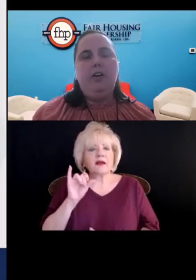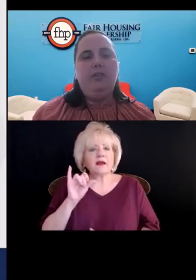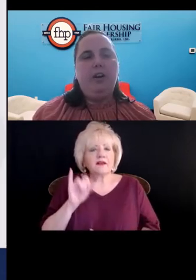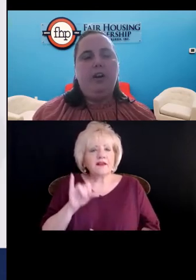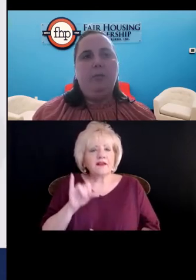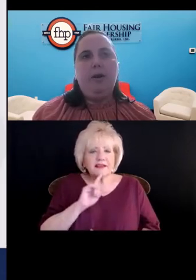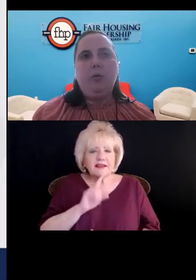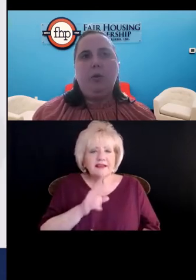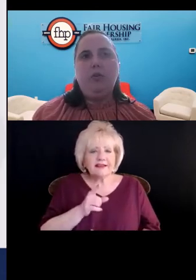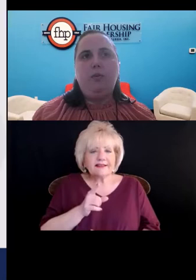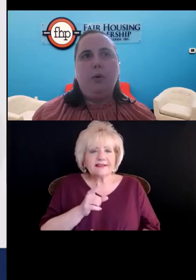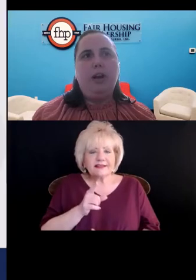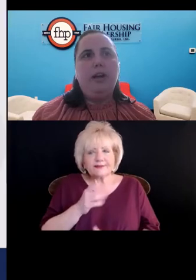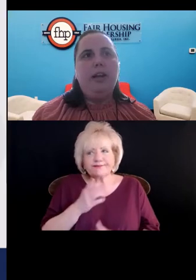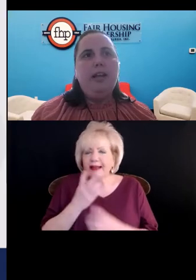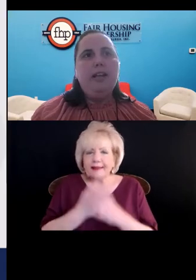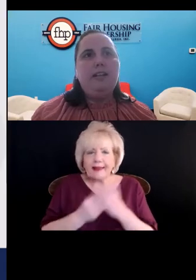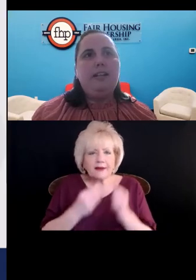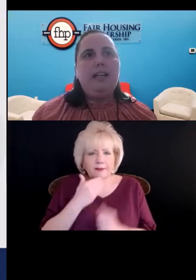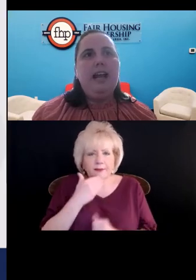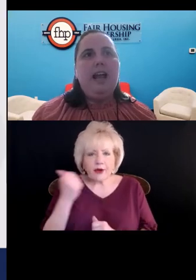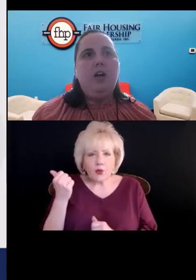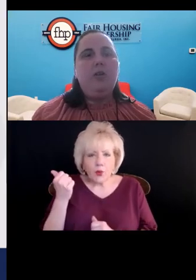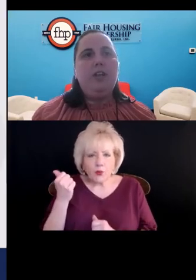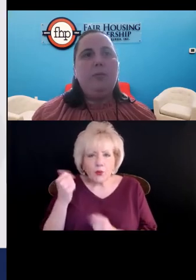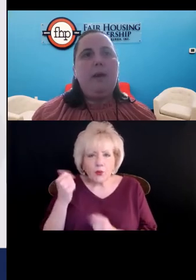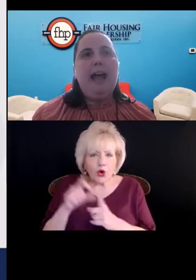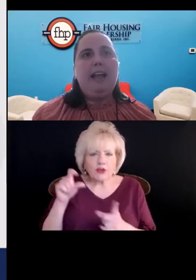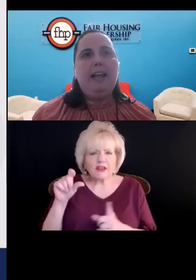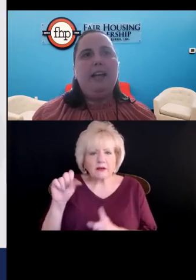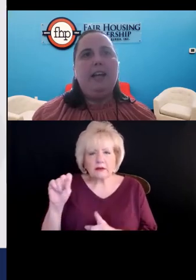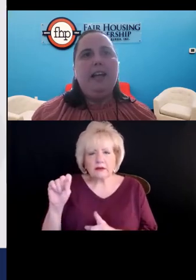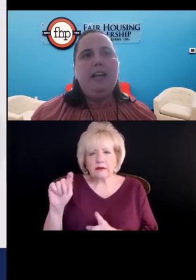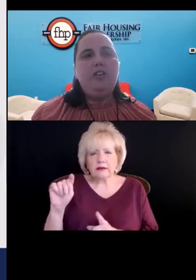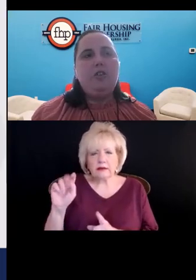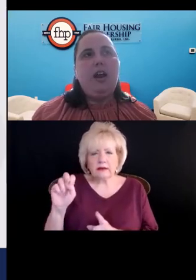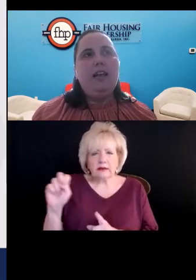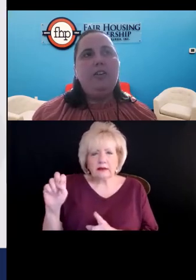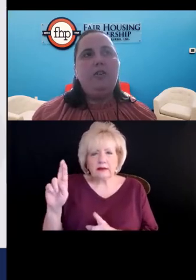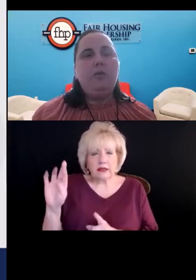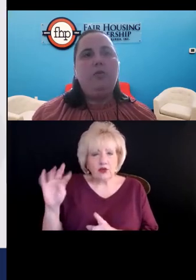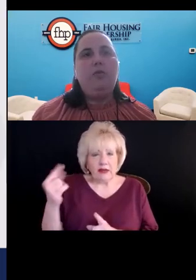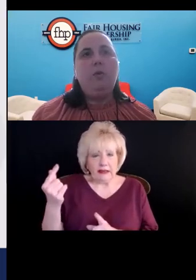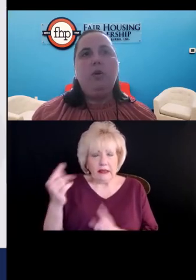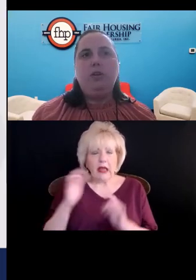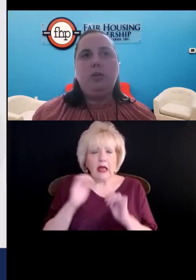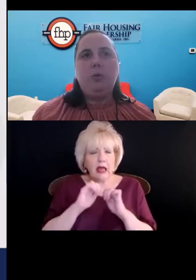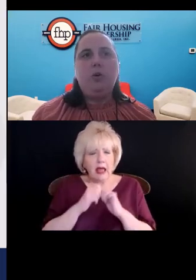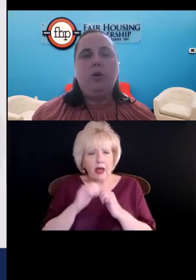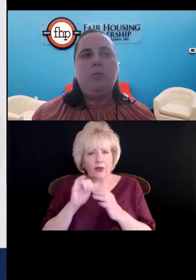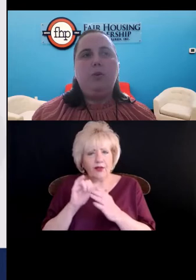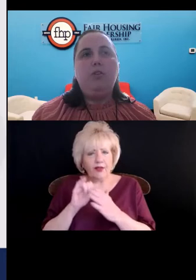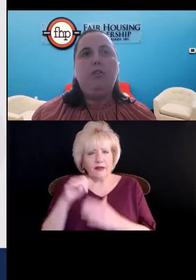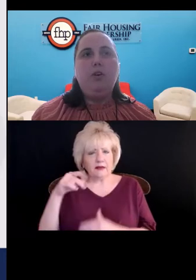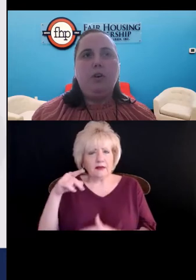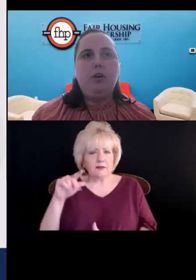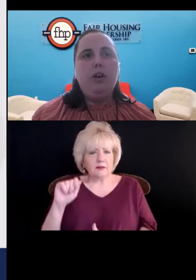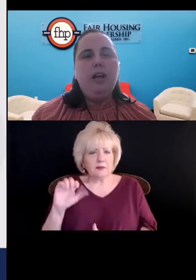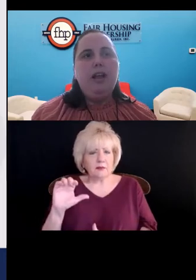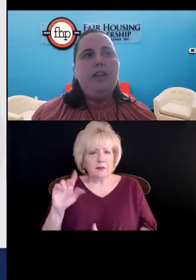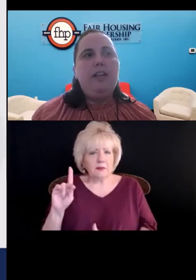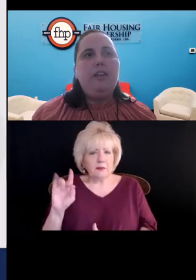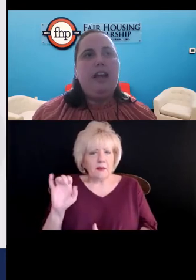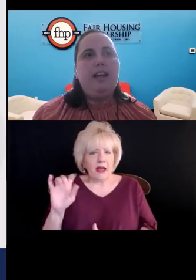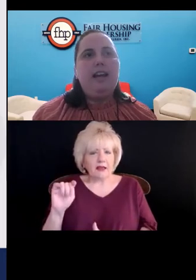lack of a better word for it, to see how this packet is trying to force or prefer